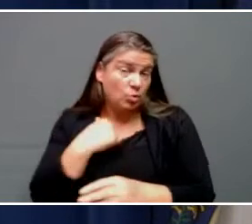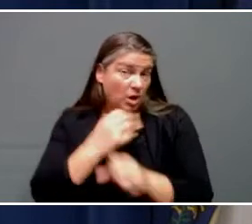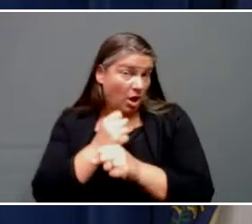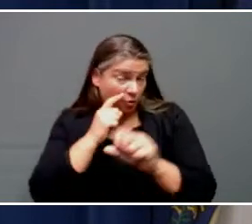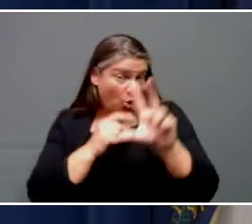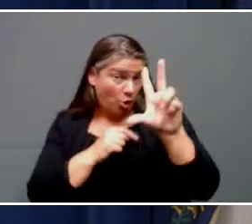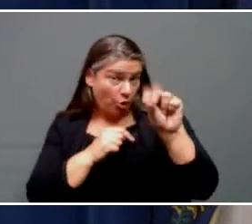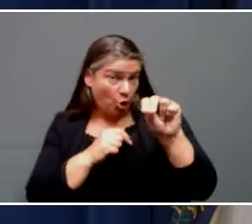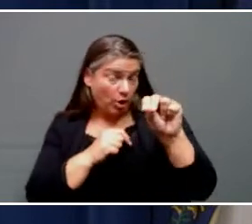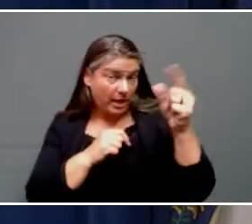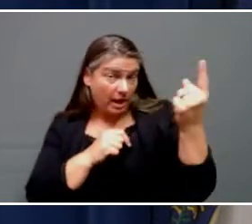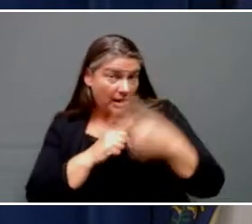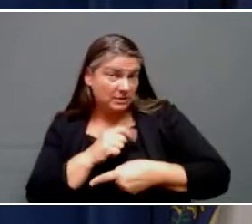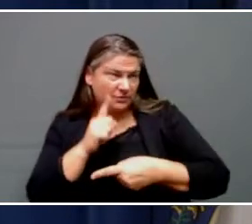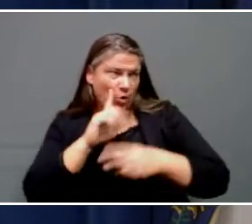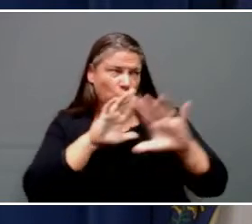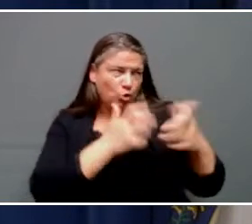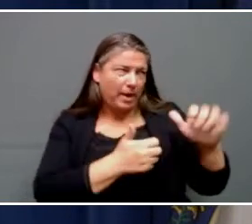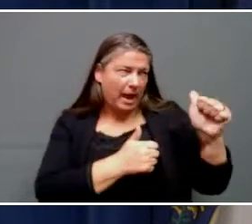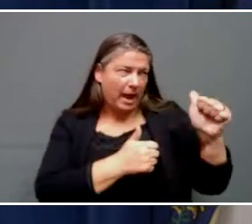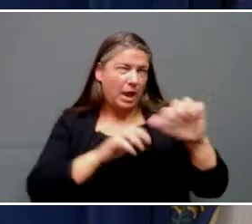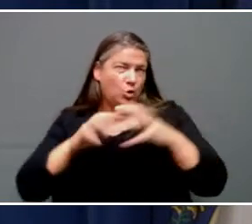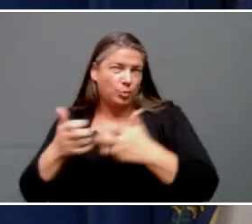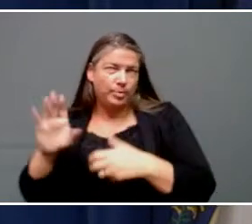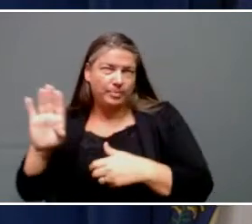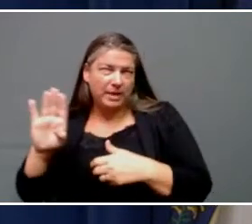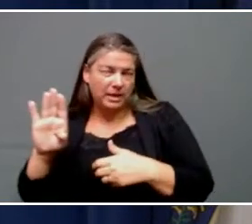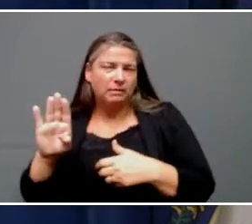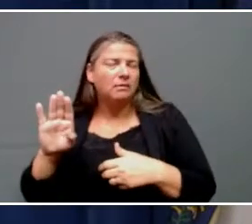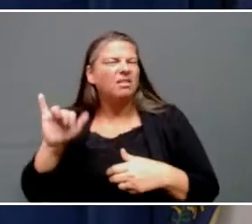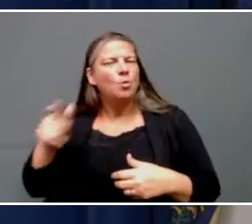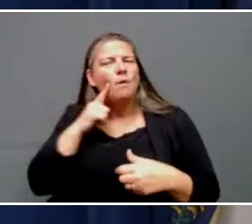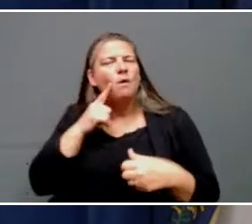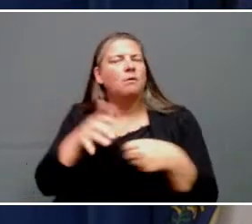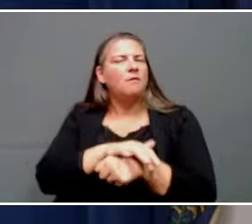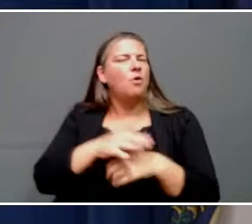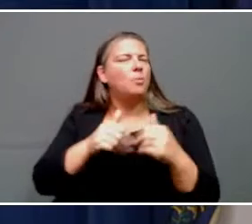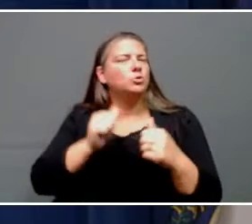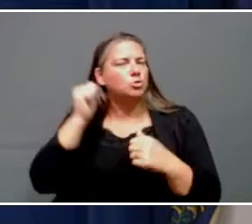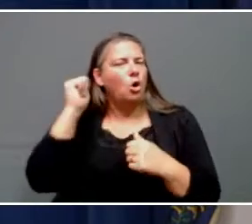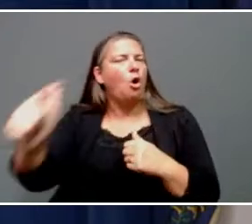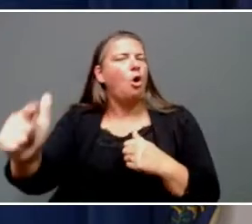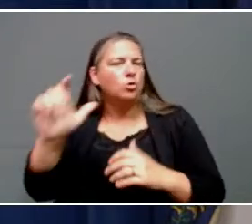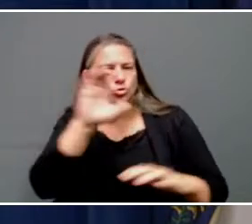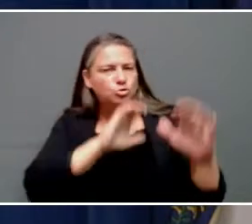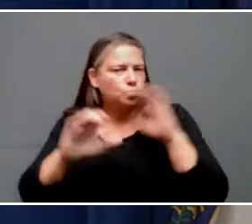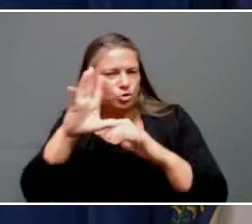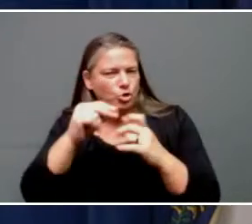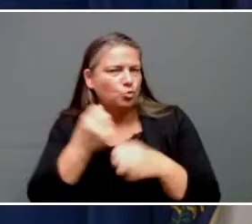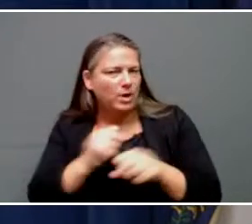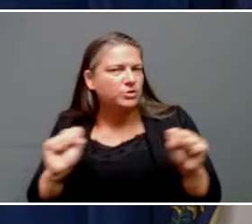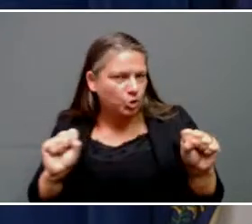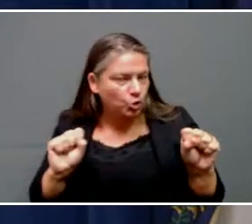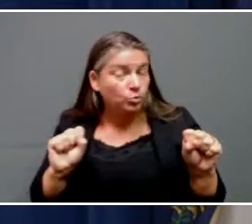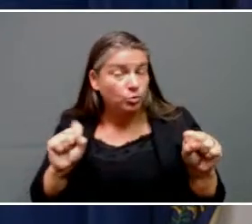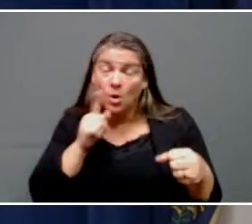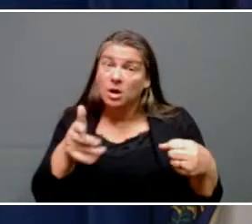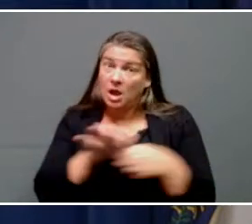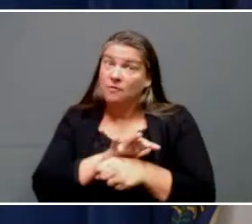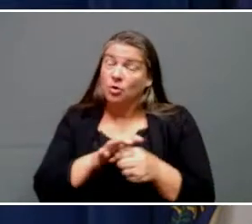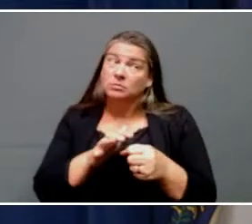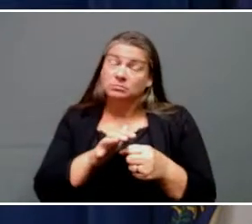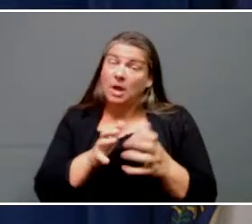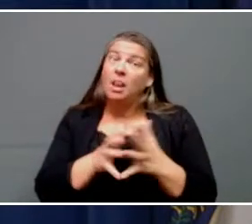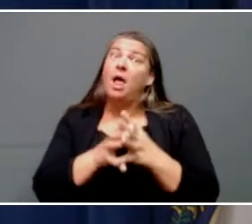A and B and actually in this instance that's going to cover most all of the search and rescue. It's going to cover a real significant portion of